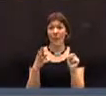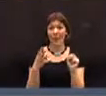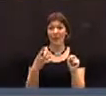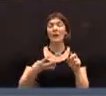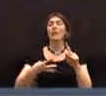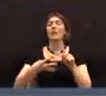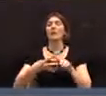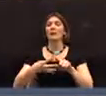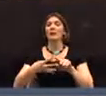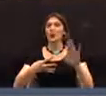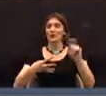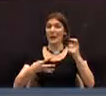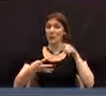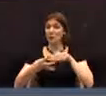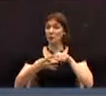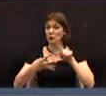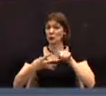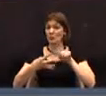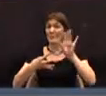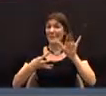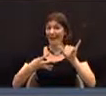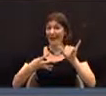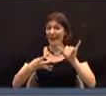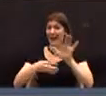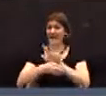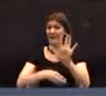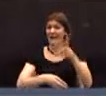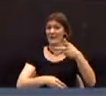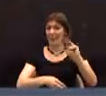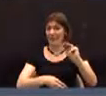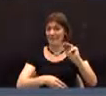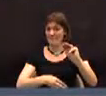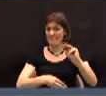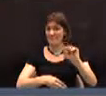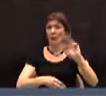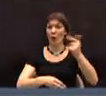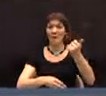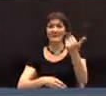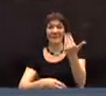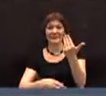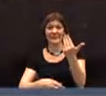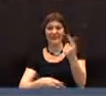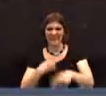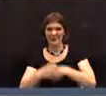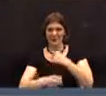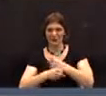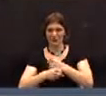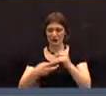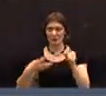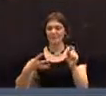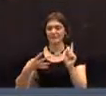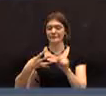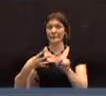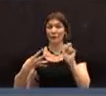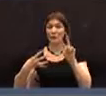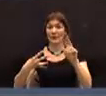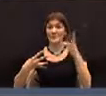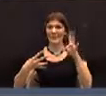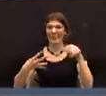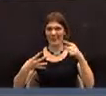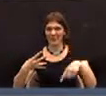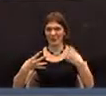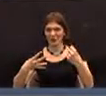shall be made on or before 5 p.m. August 15th, 2014, and November